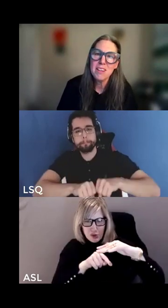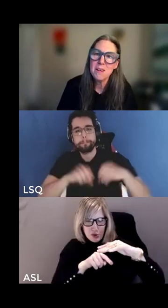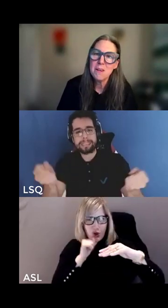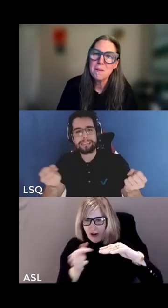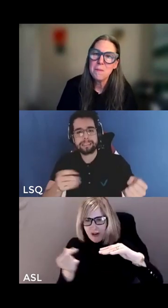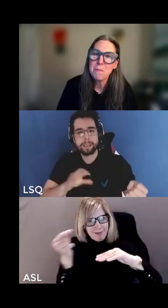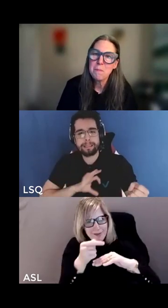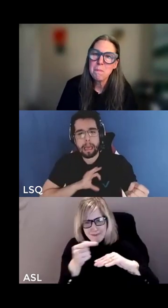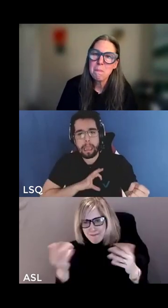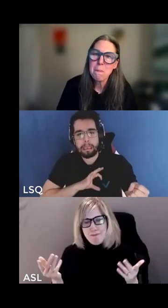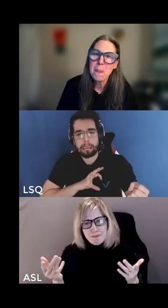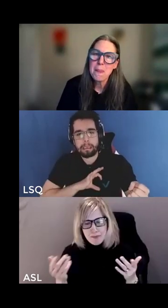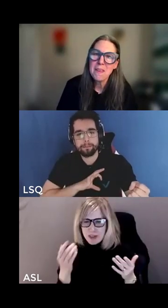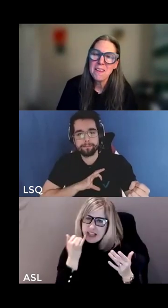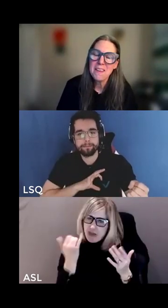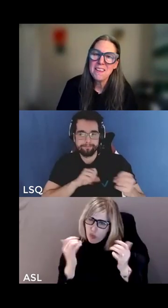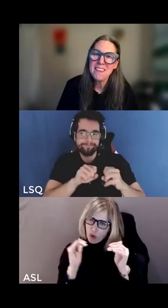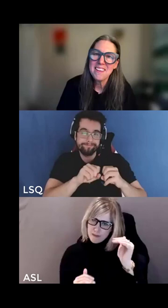inequality ability